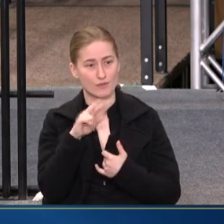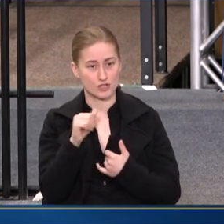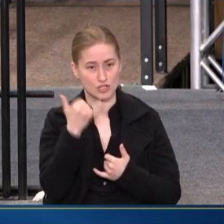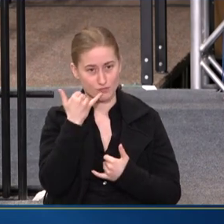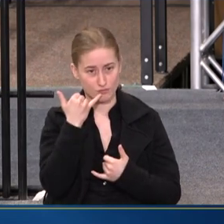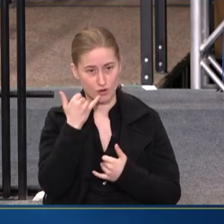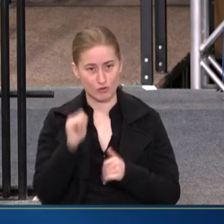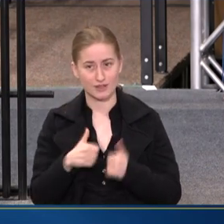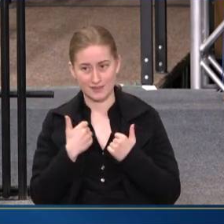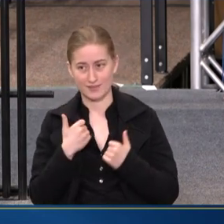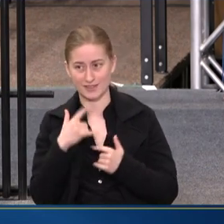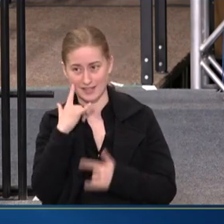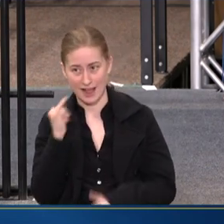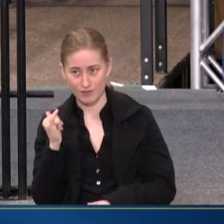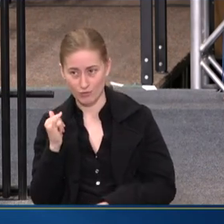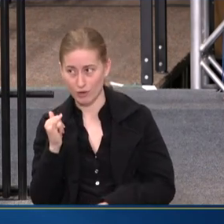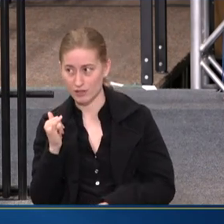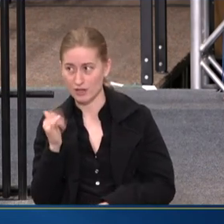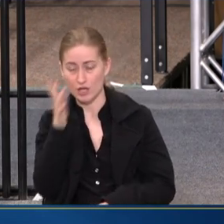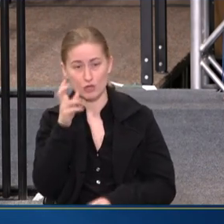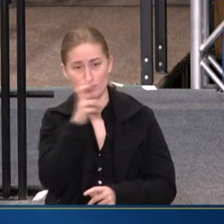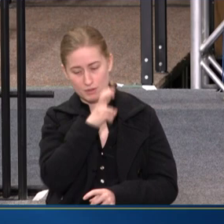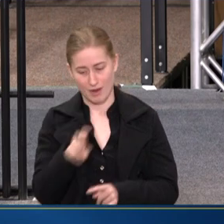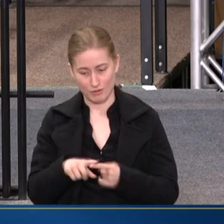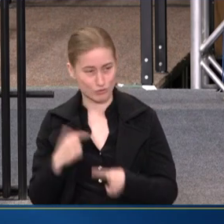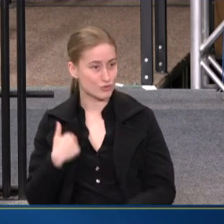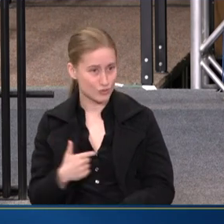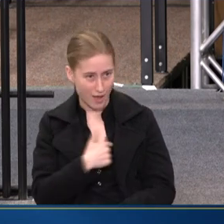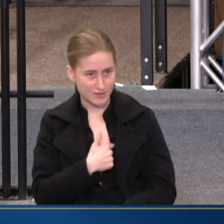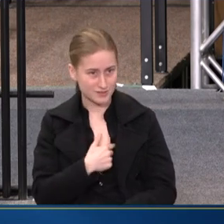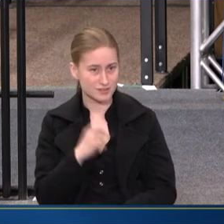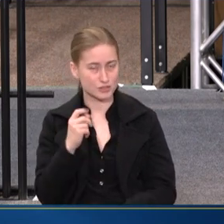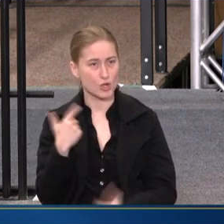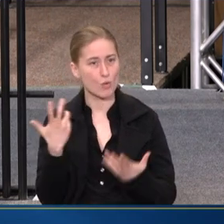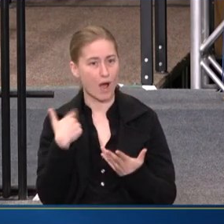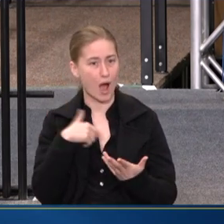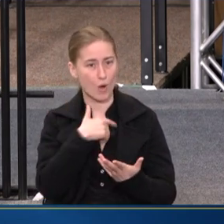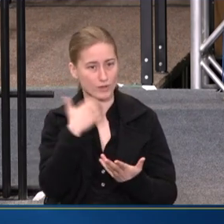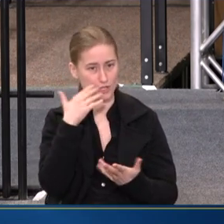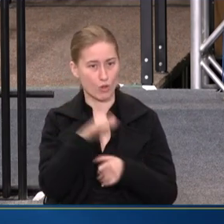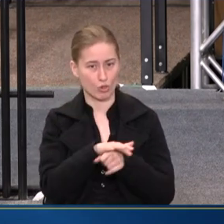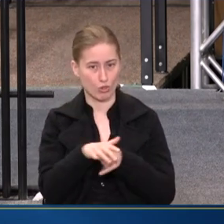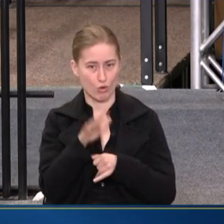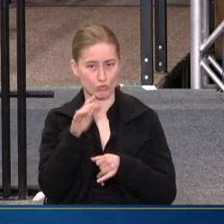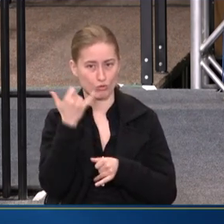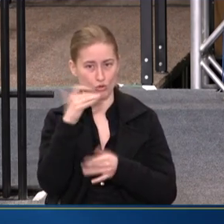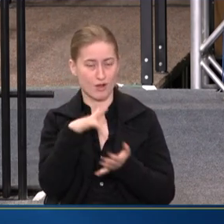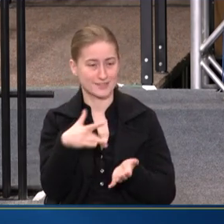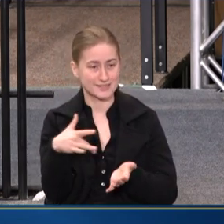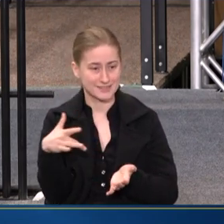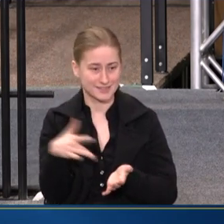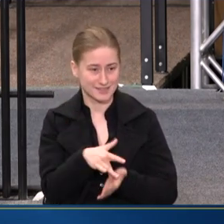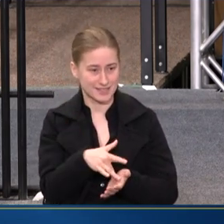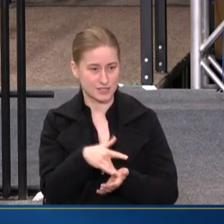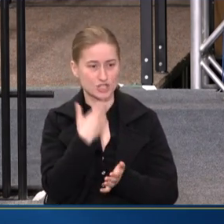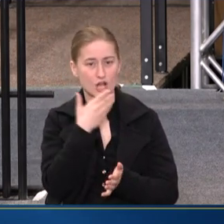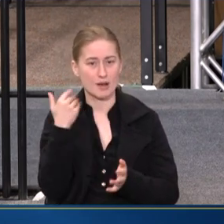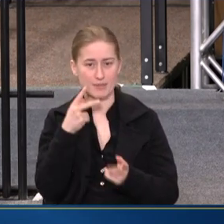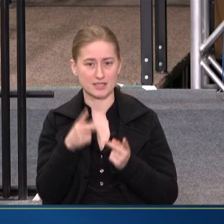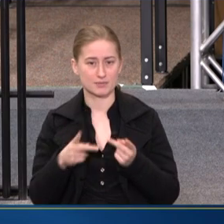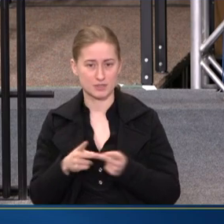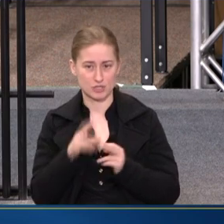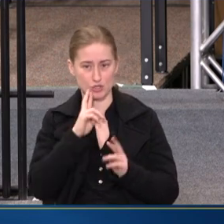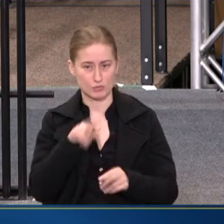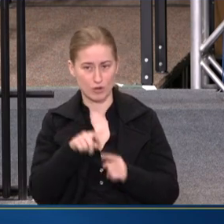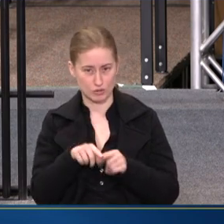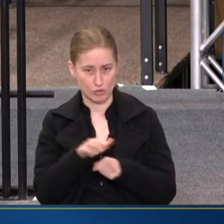PHONE AND YOU LIVE IN CALIFORNIA, YOU'RE GOING TO GET ROUTED TO US. SO WHAT WE KNOW IS THAT LOCAL CALL CENTERS ARE BEST POSITIONED TO